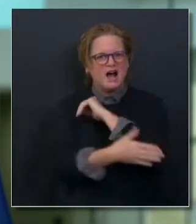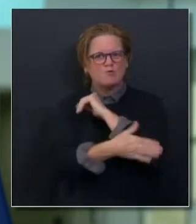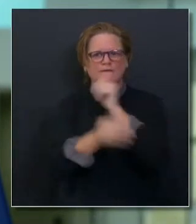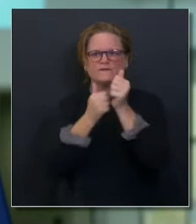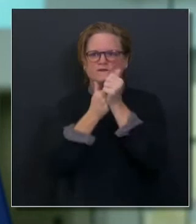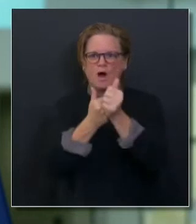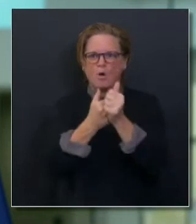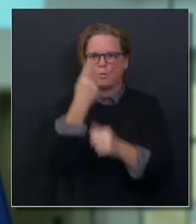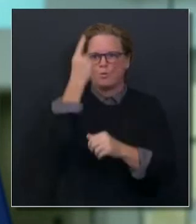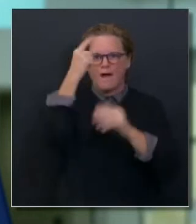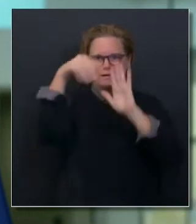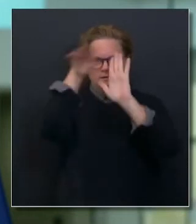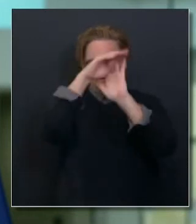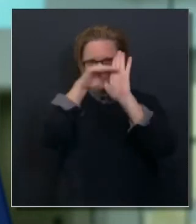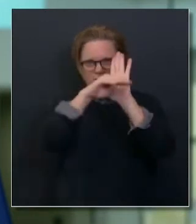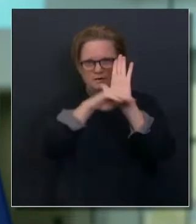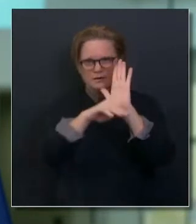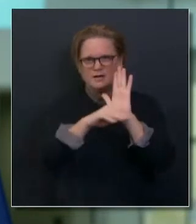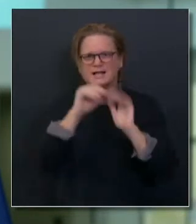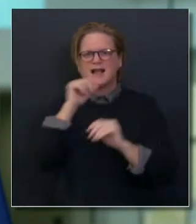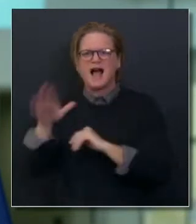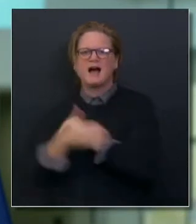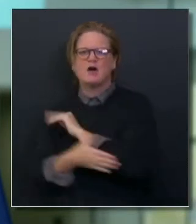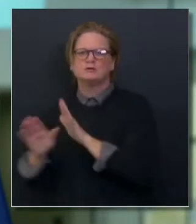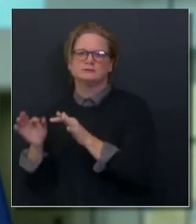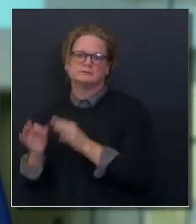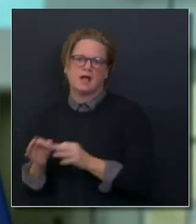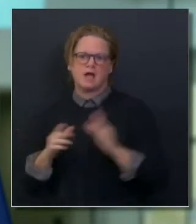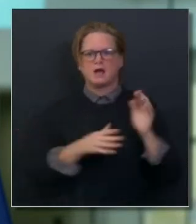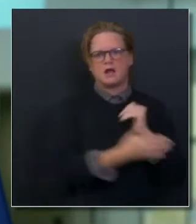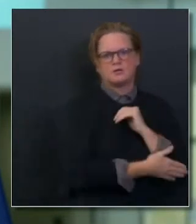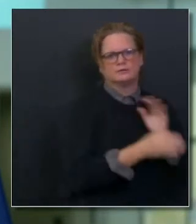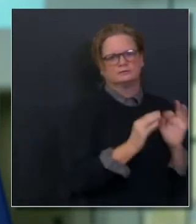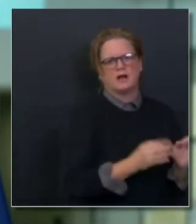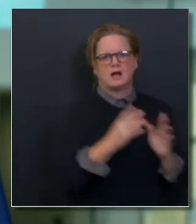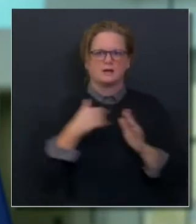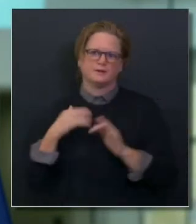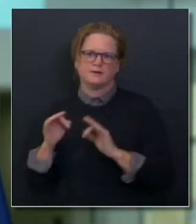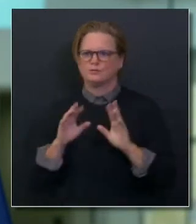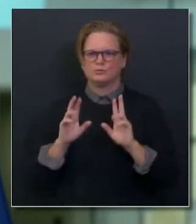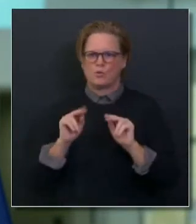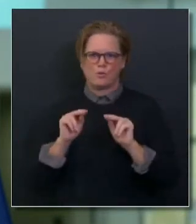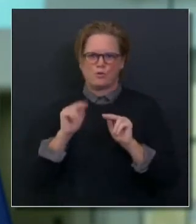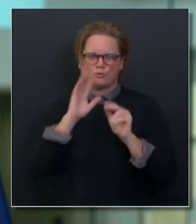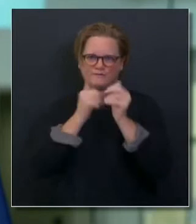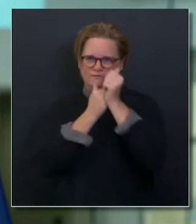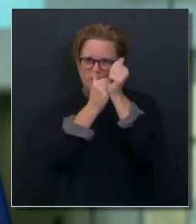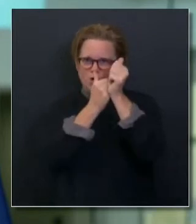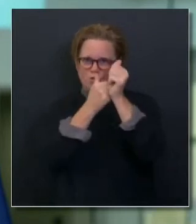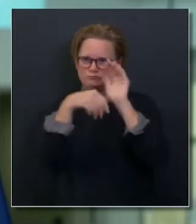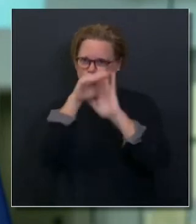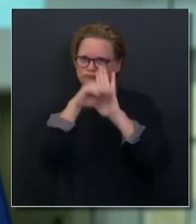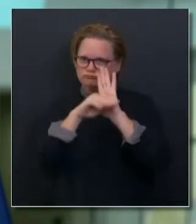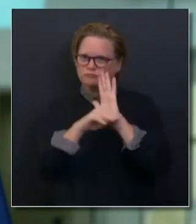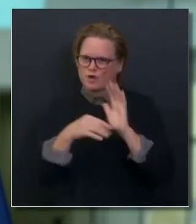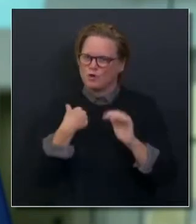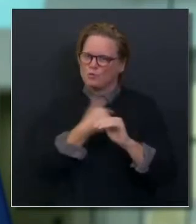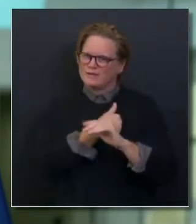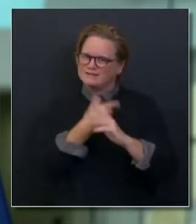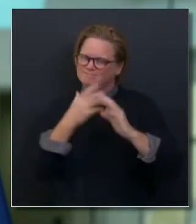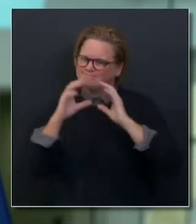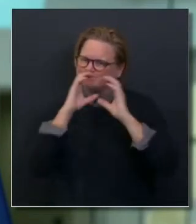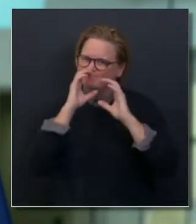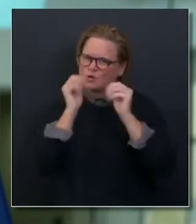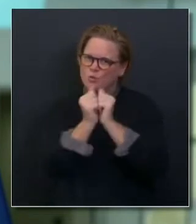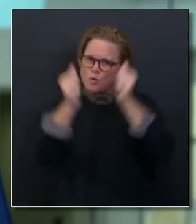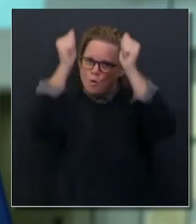So I think a lot of work on this to come, but we are working with all those counties today to make sure that we're moving in the same